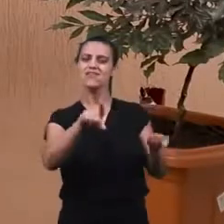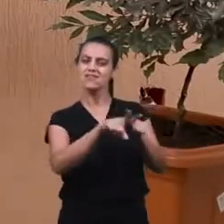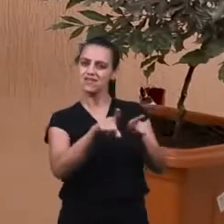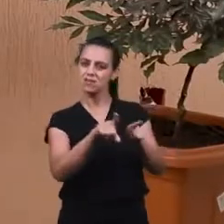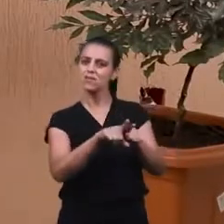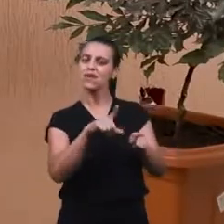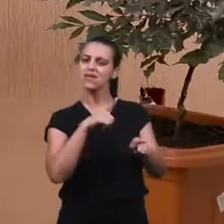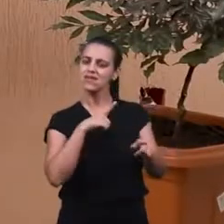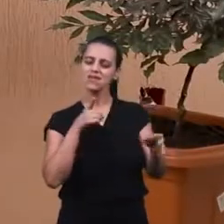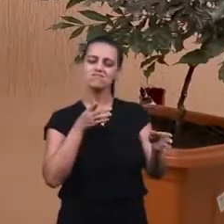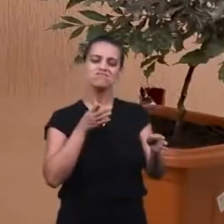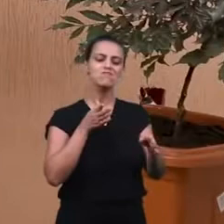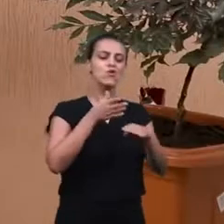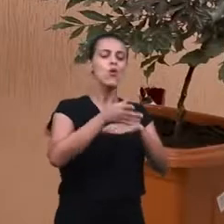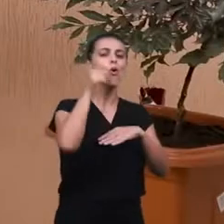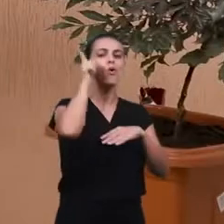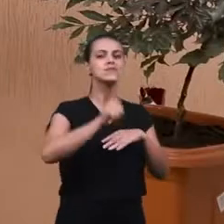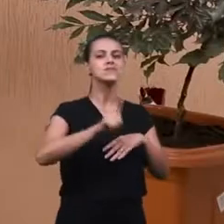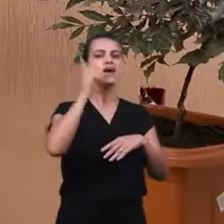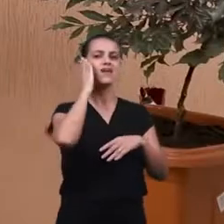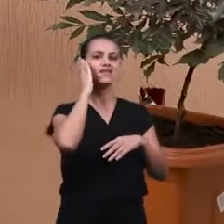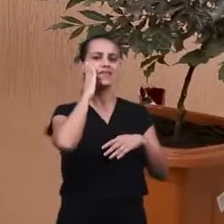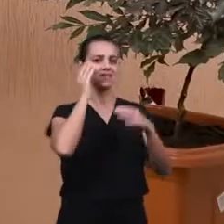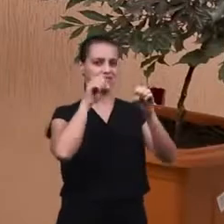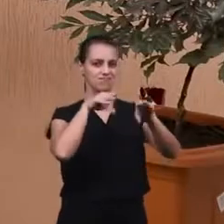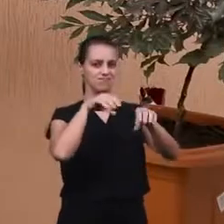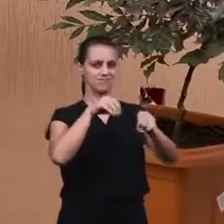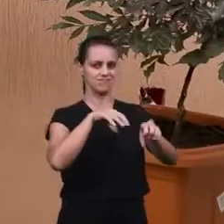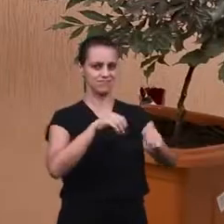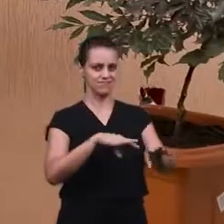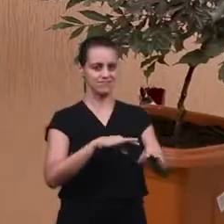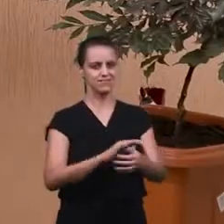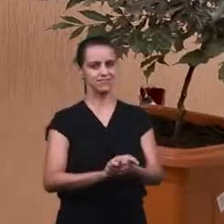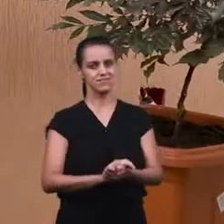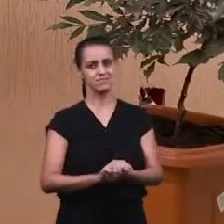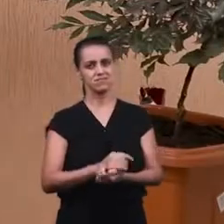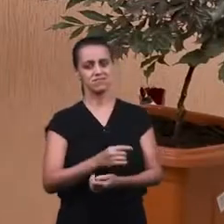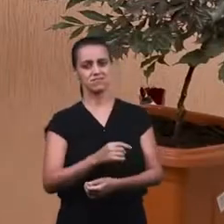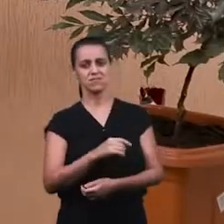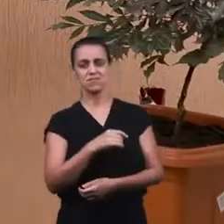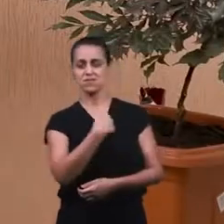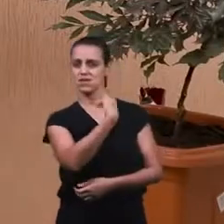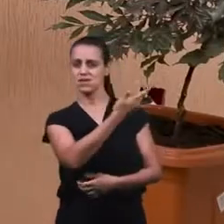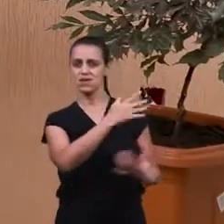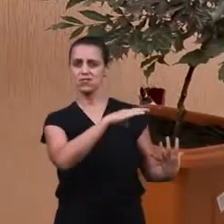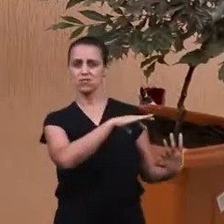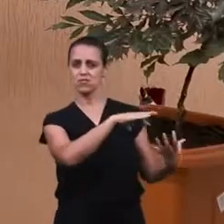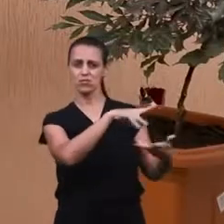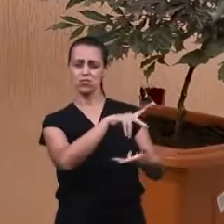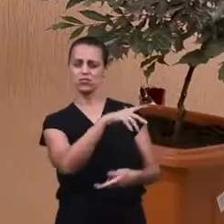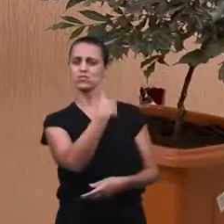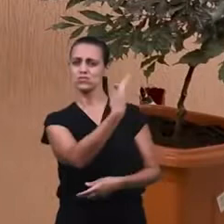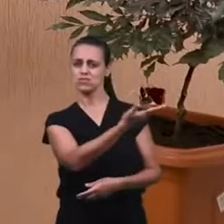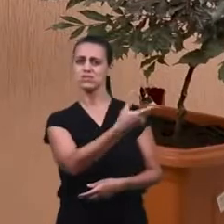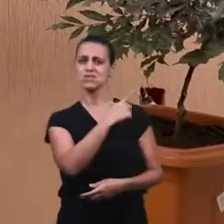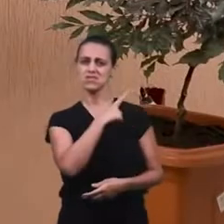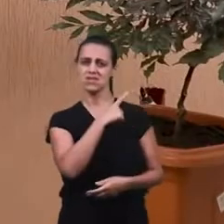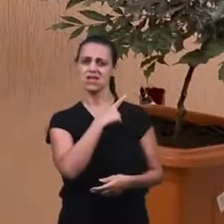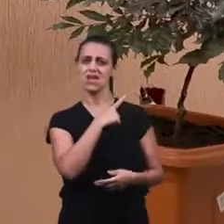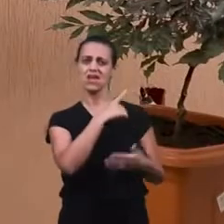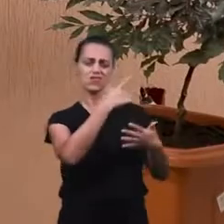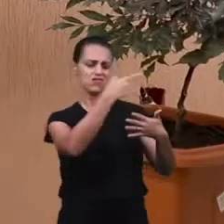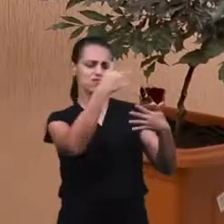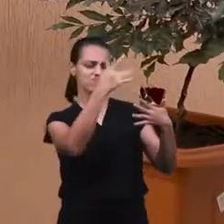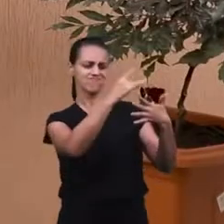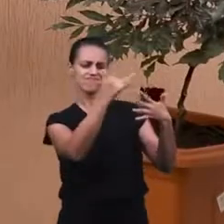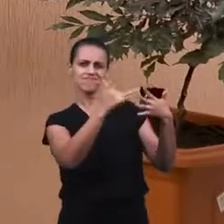They have. Access. To what. Is being taught. Similar. To how. In the world. You have. The. Hubs. Of accessibility.